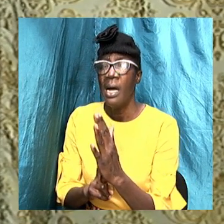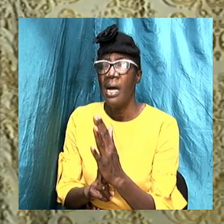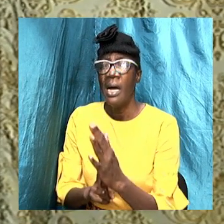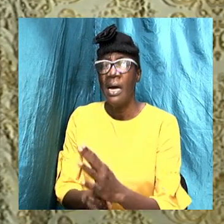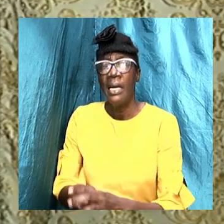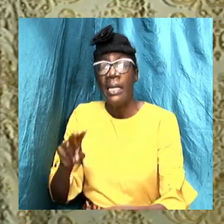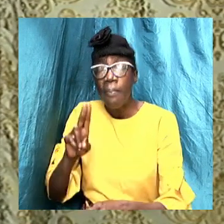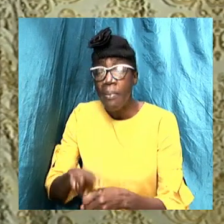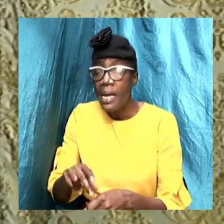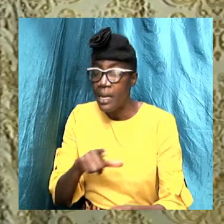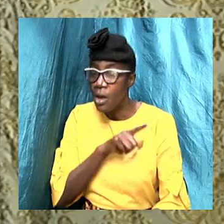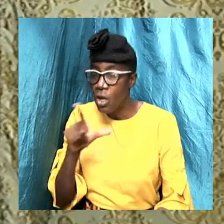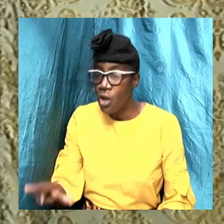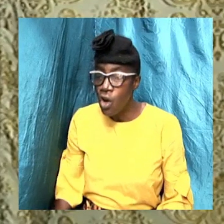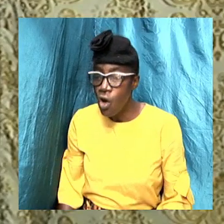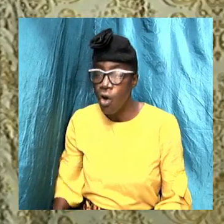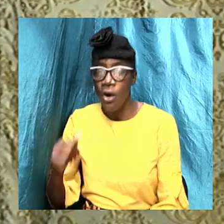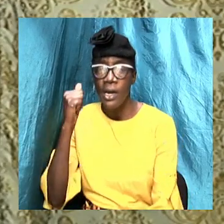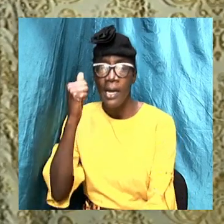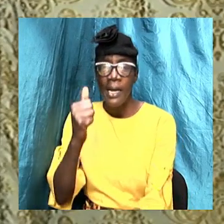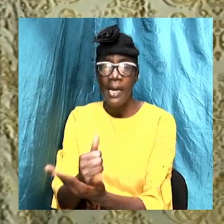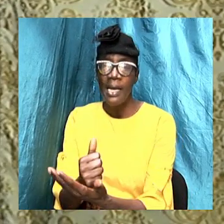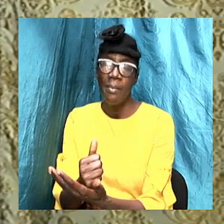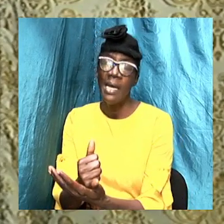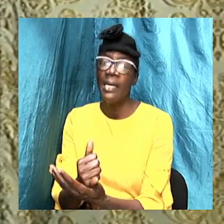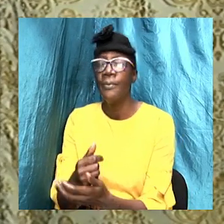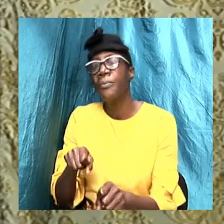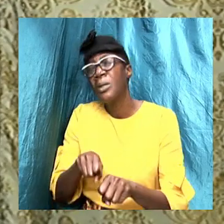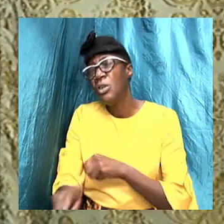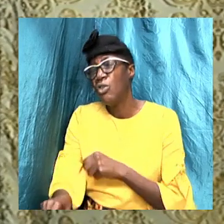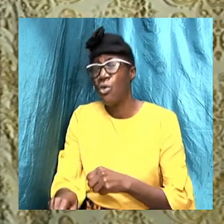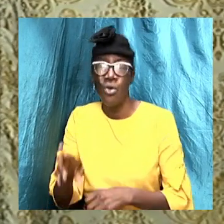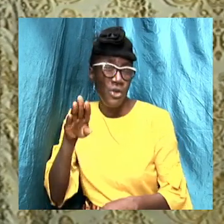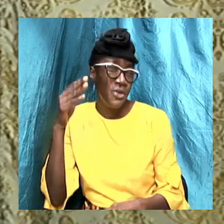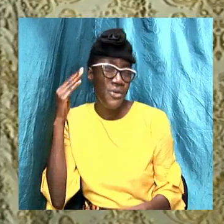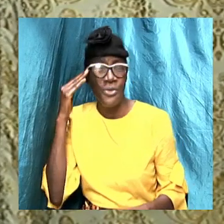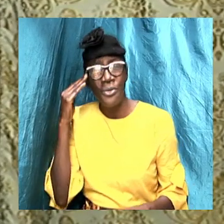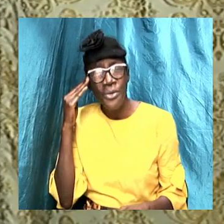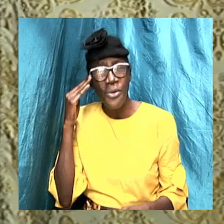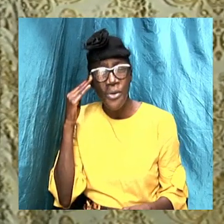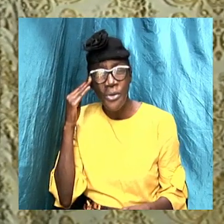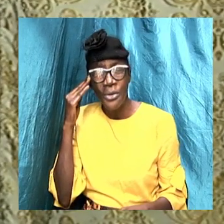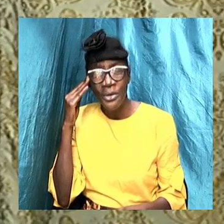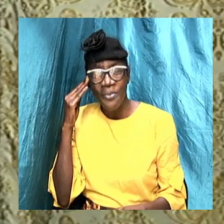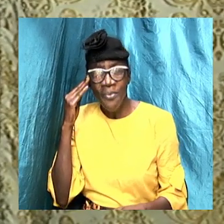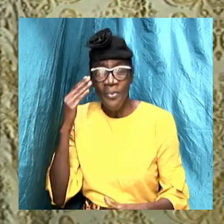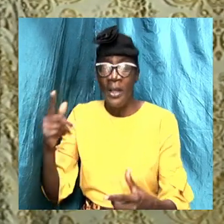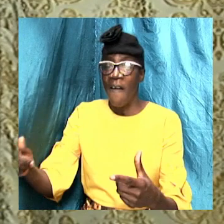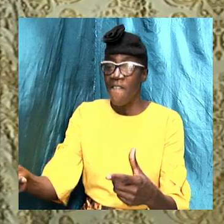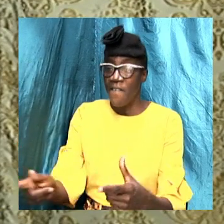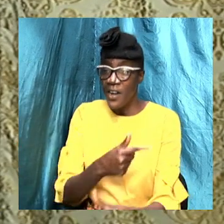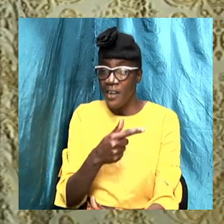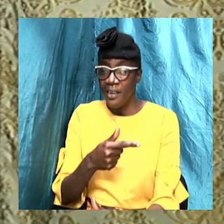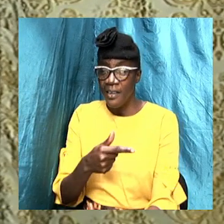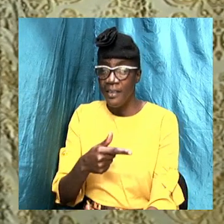Amen, amen. All right, so, you know our team scripture, 1 Timothy 4,